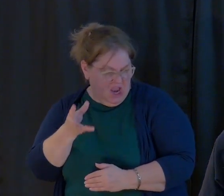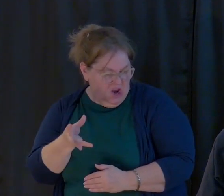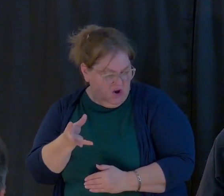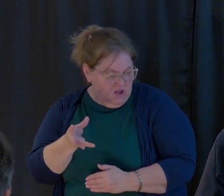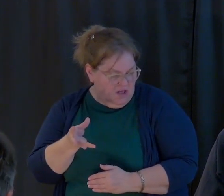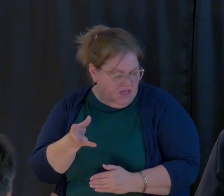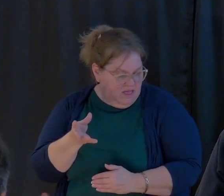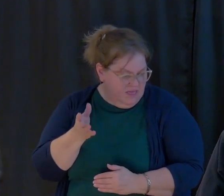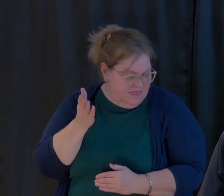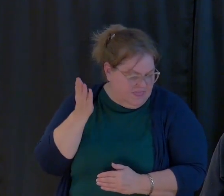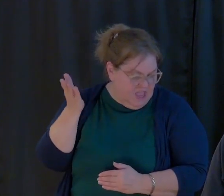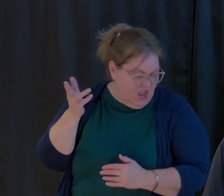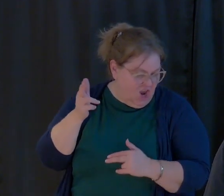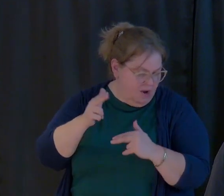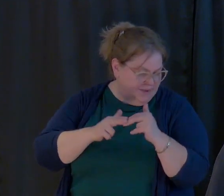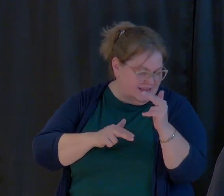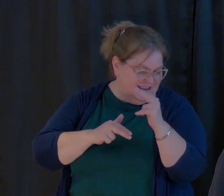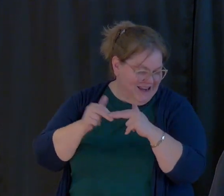I'm